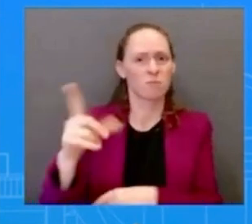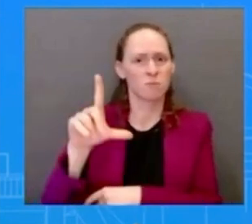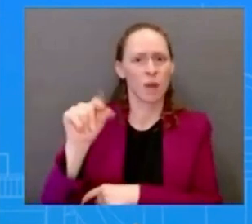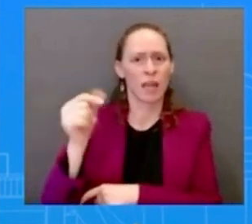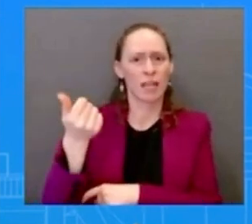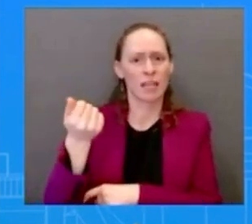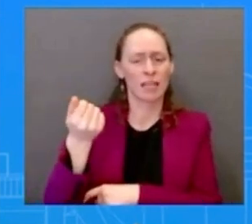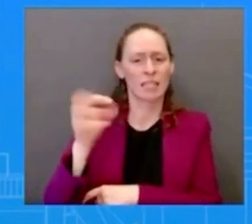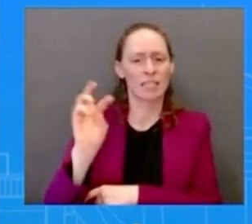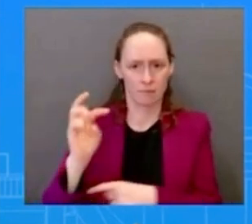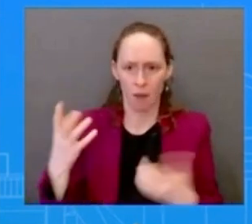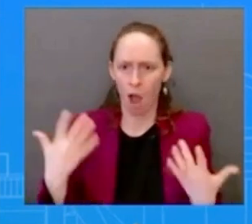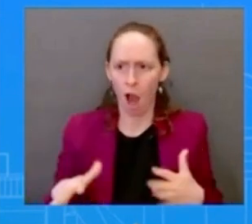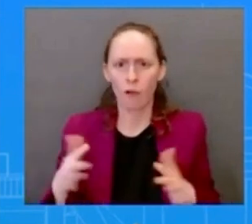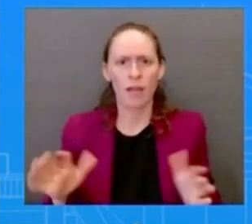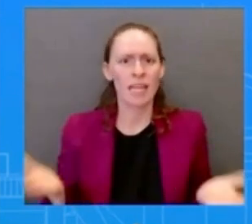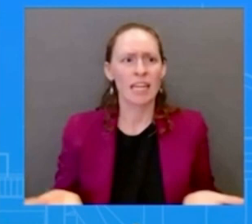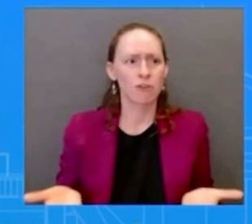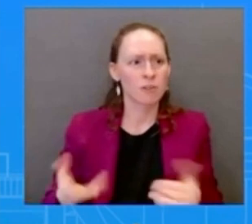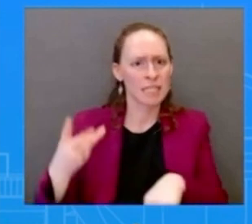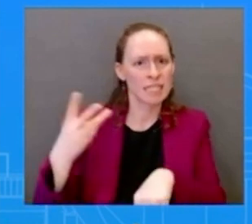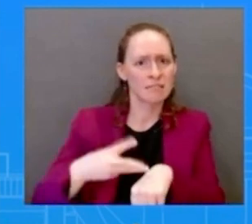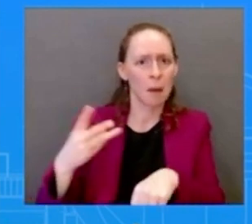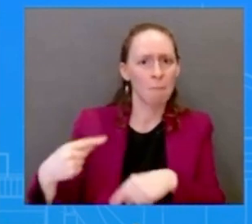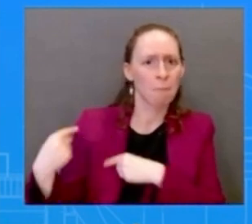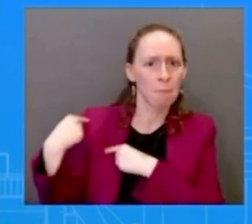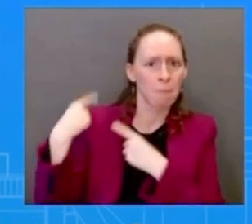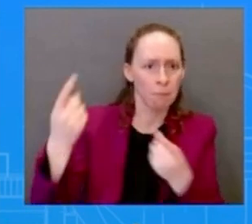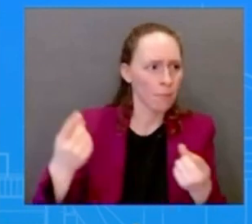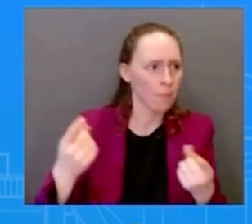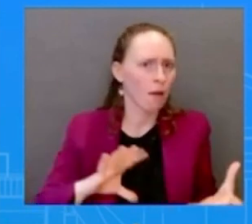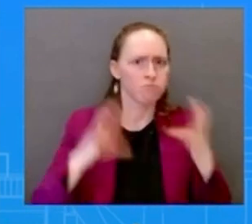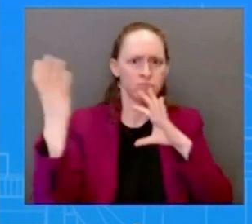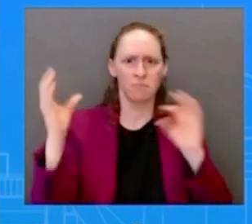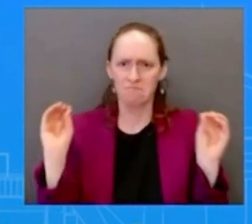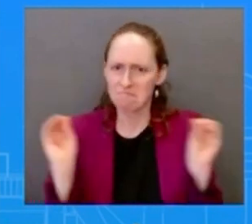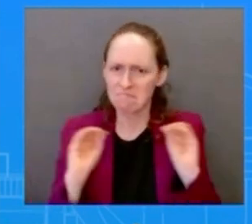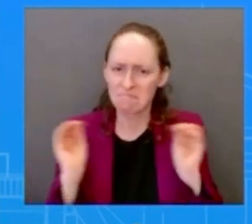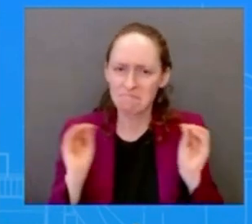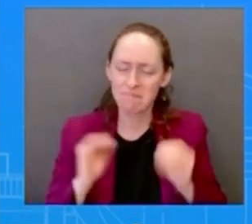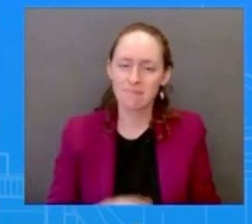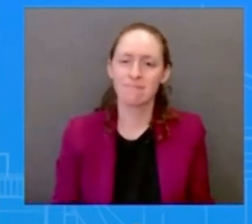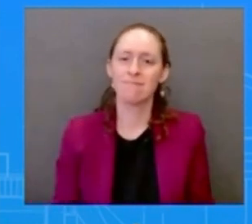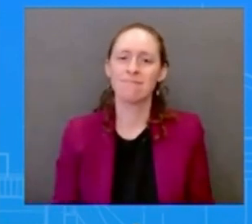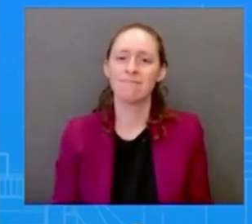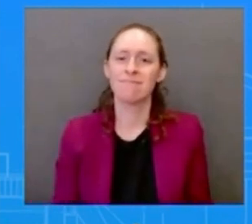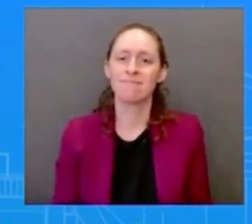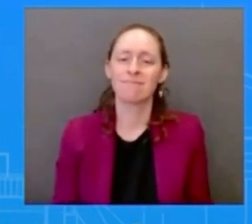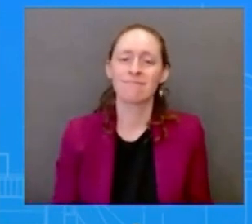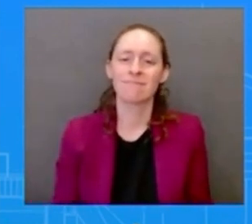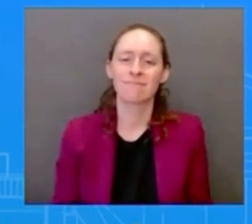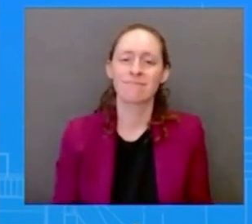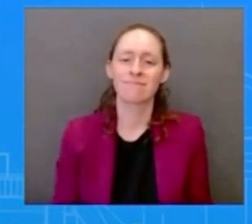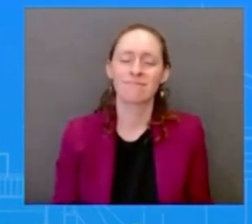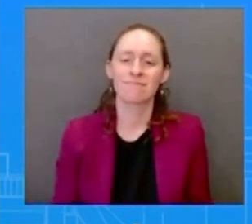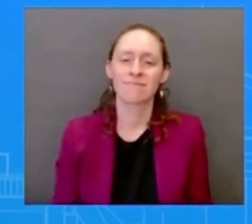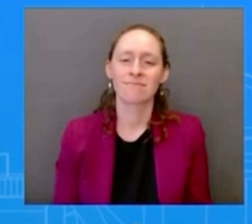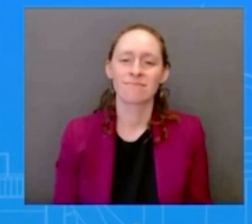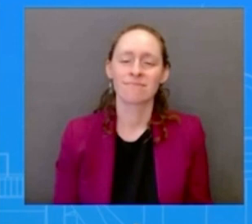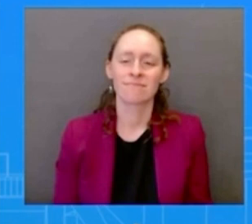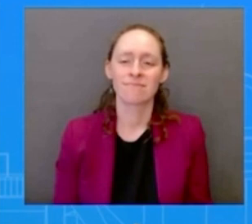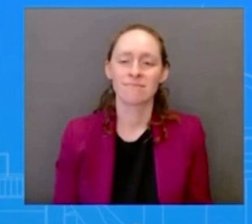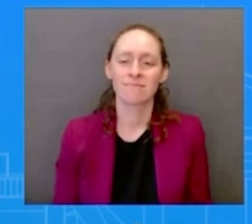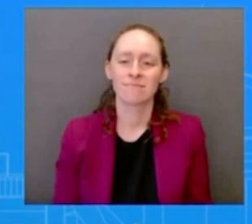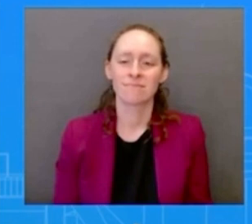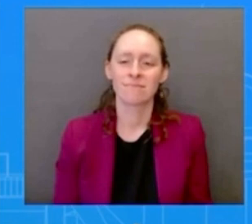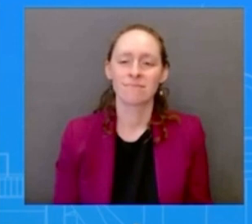undertaken out of consideration for the safety comfort convenience and dignity of the passenger and are in keeping with our one china policy which remains